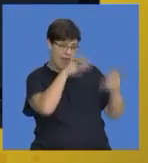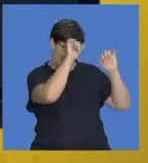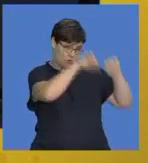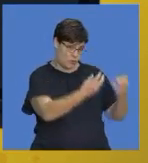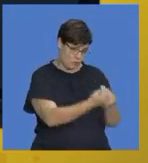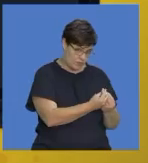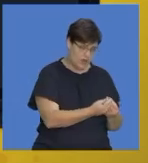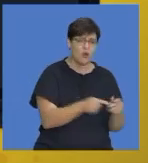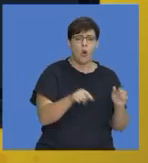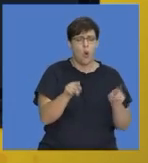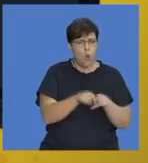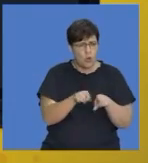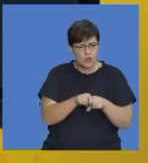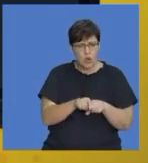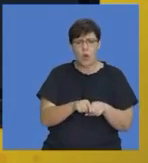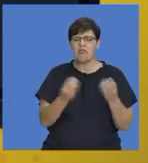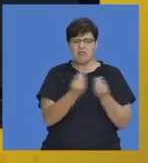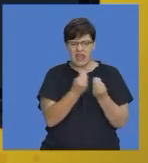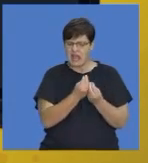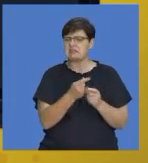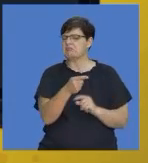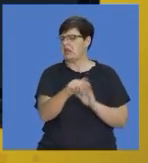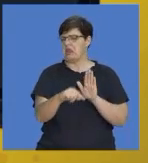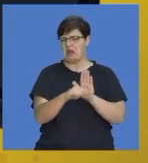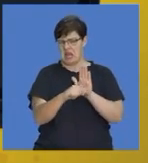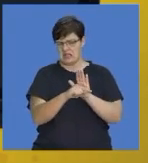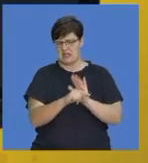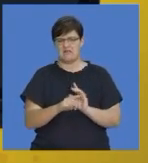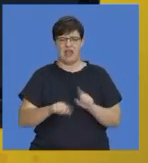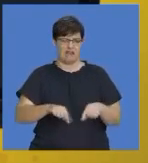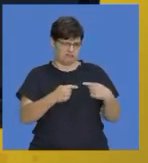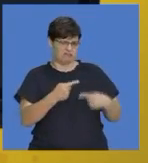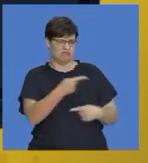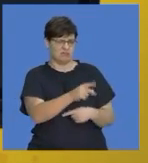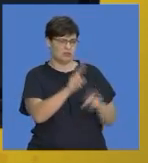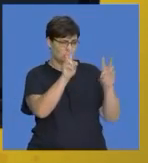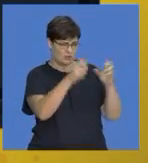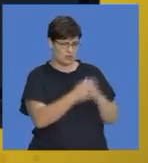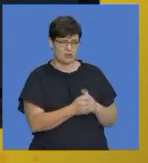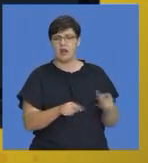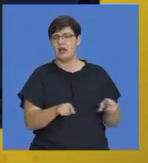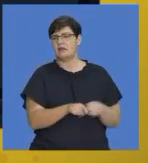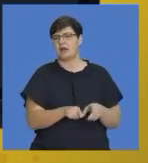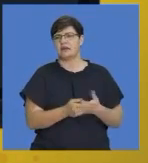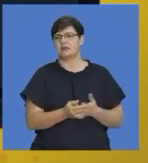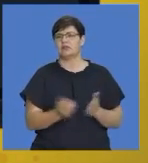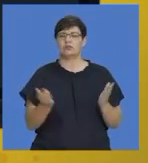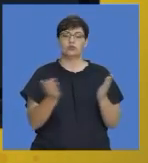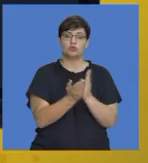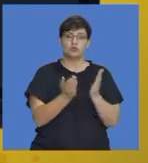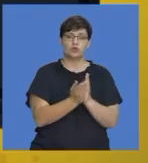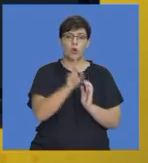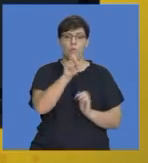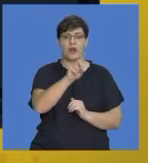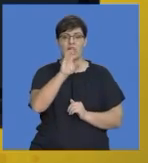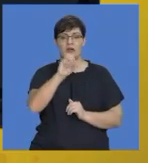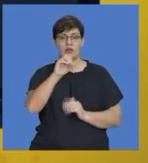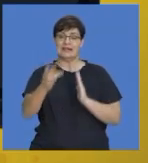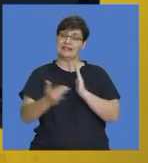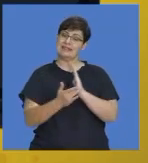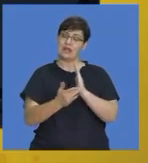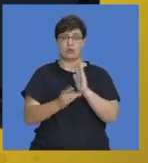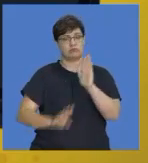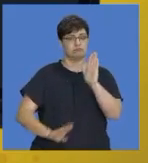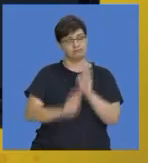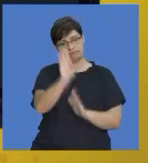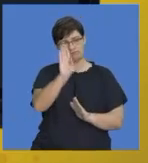things that go against the topic. So, it could be something like making schools 100% technologically advanced and doing away with